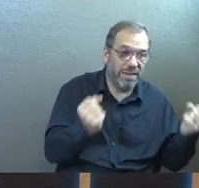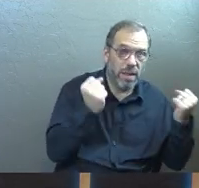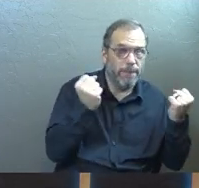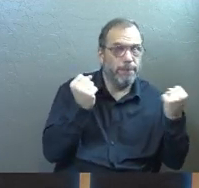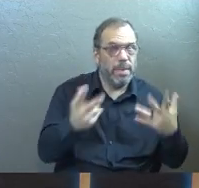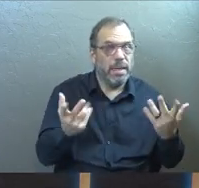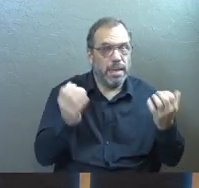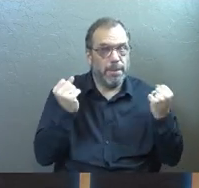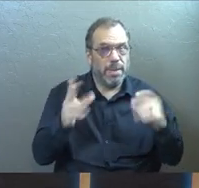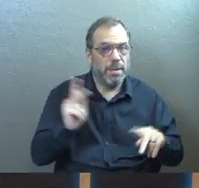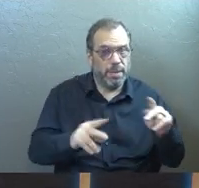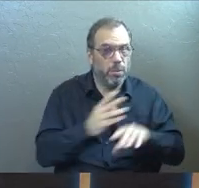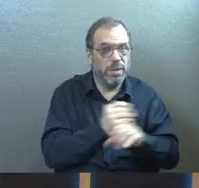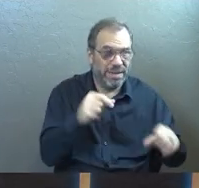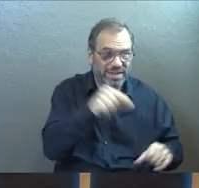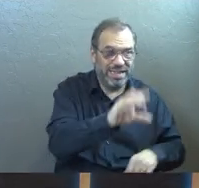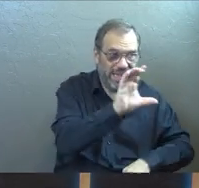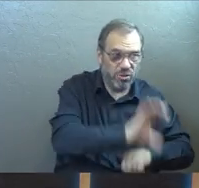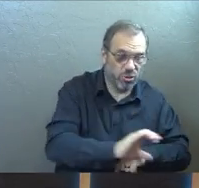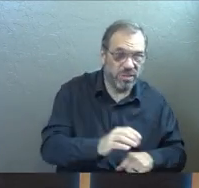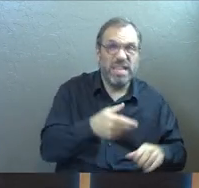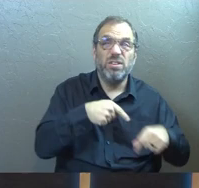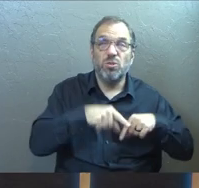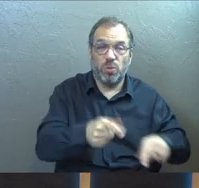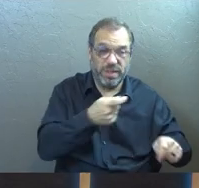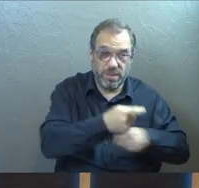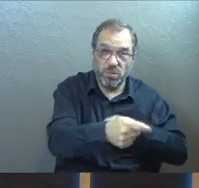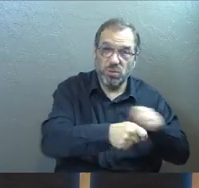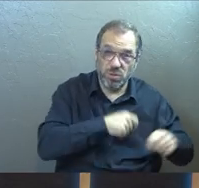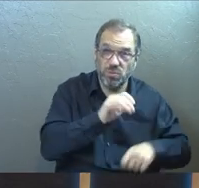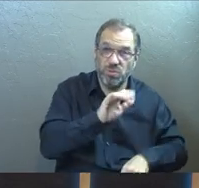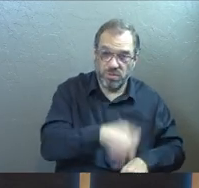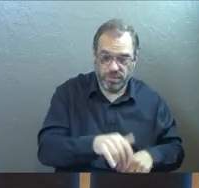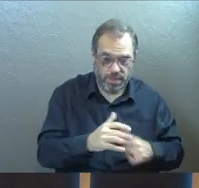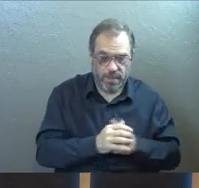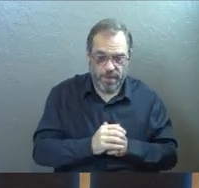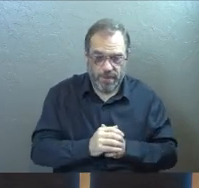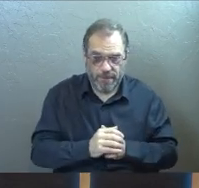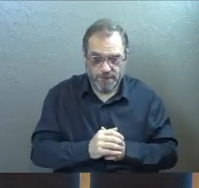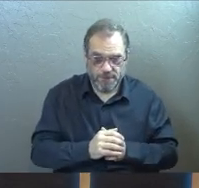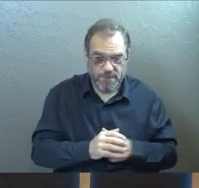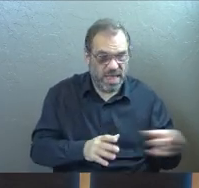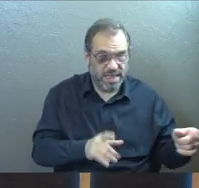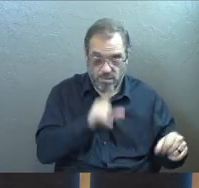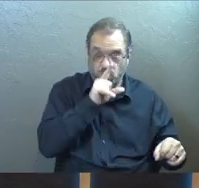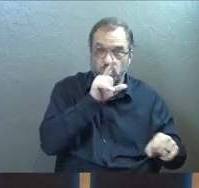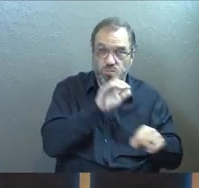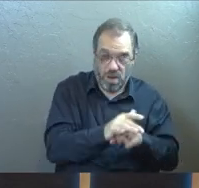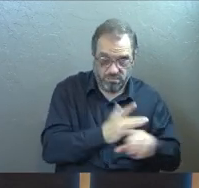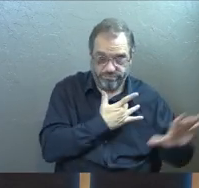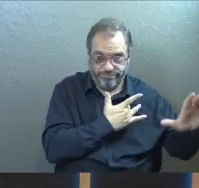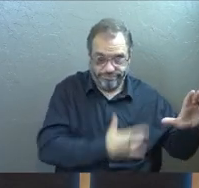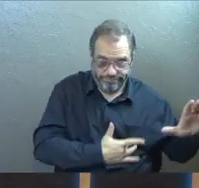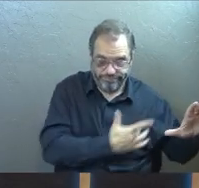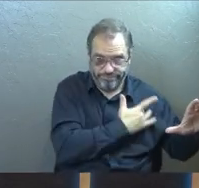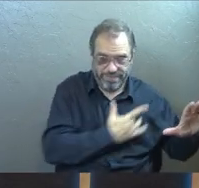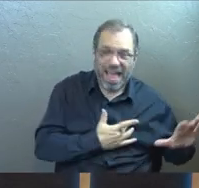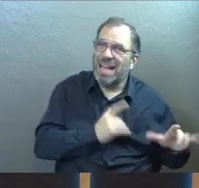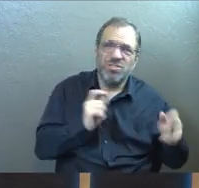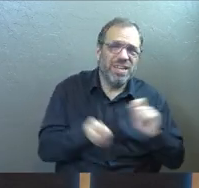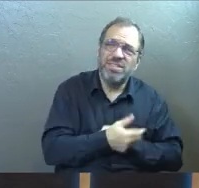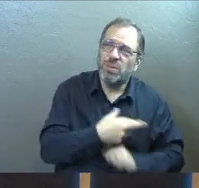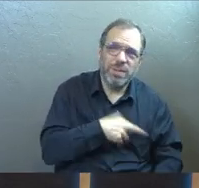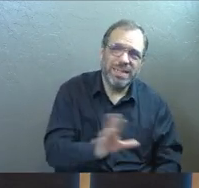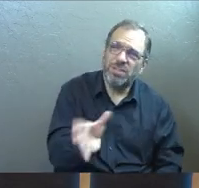were many people that were getting saved even under that persecution. He said the kind of commitment that they made to Christ, they weren't just